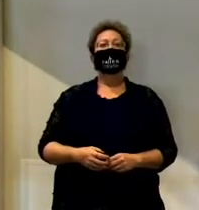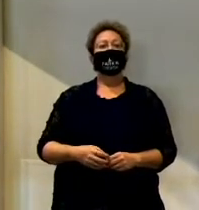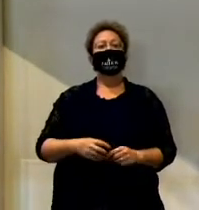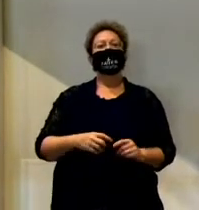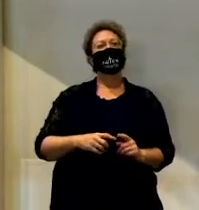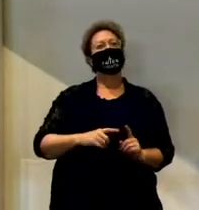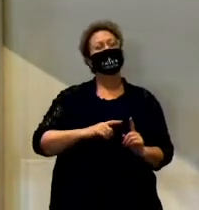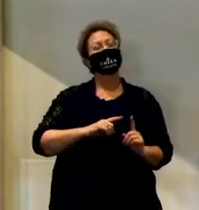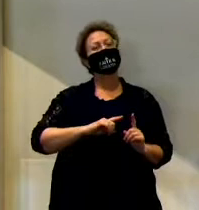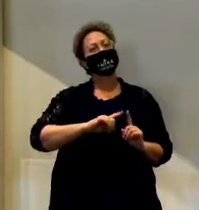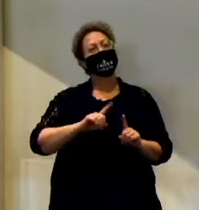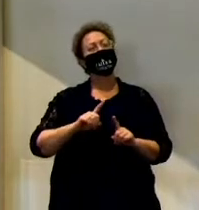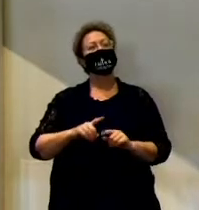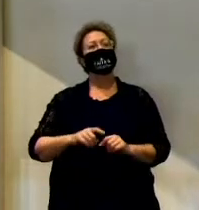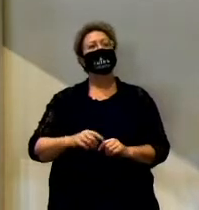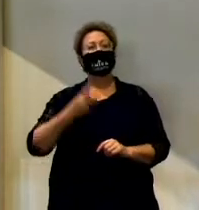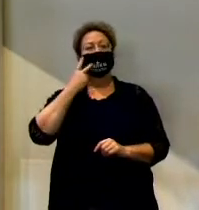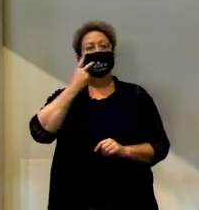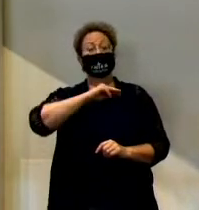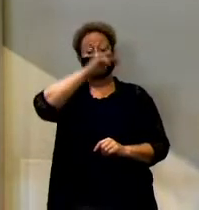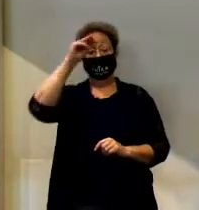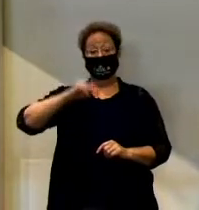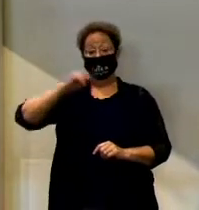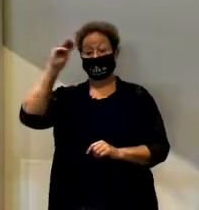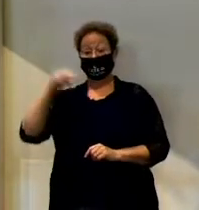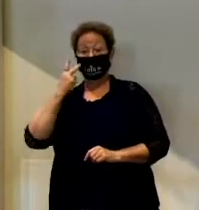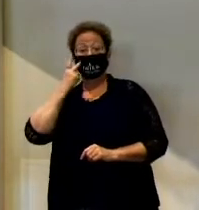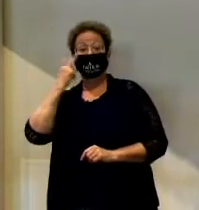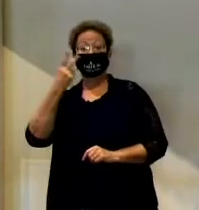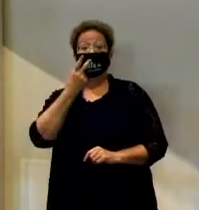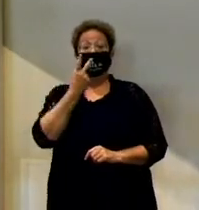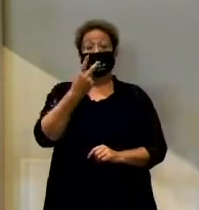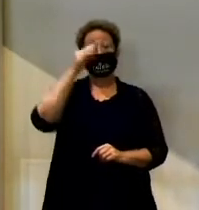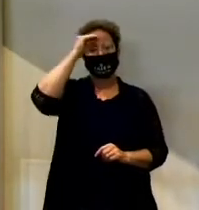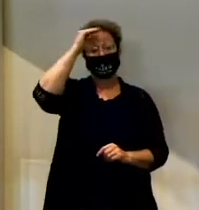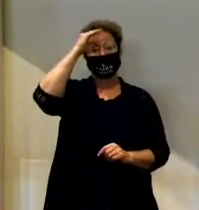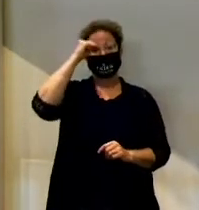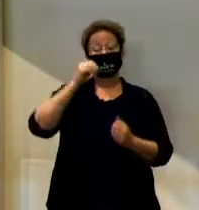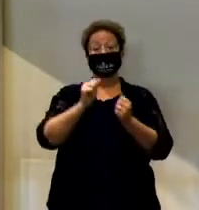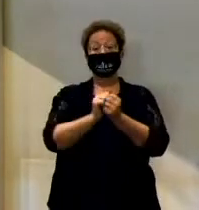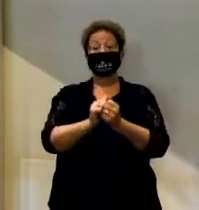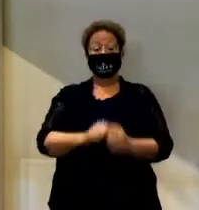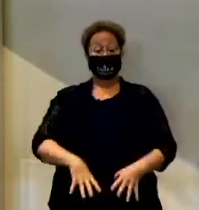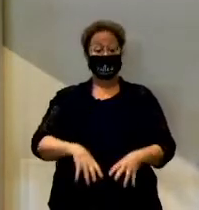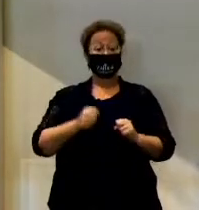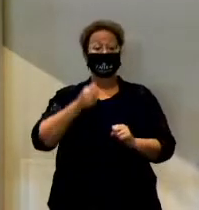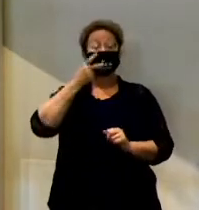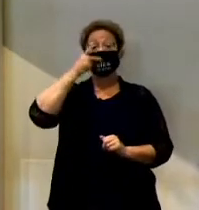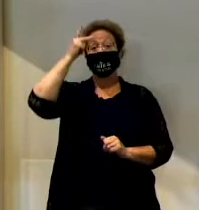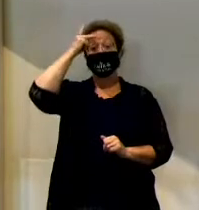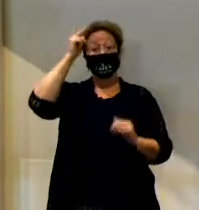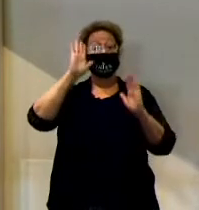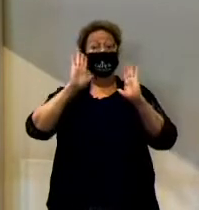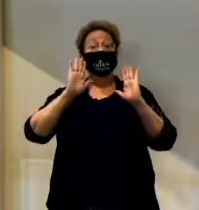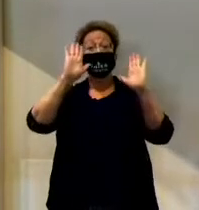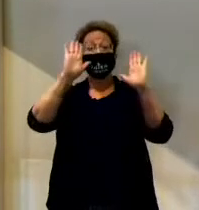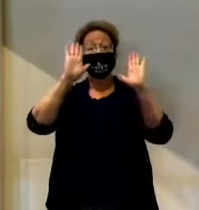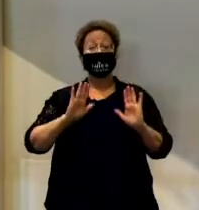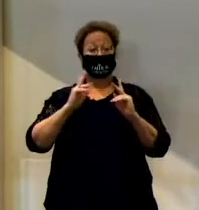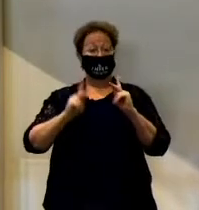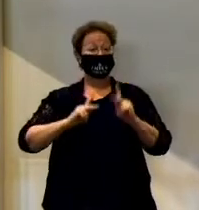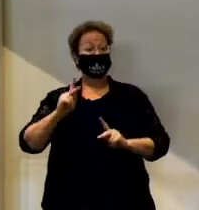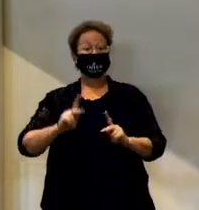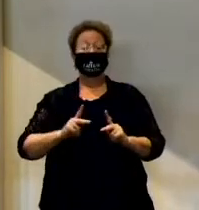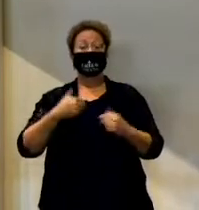McDonald's in Southern California. All of sudden, here's those two boys, and they're with their adoptive parents, and they're a wonderful Christian couple. They